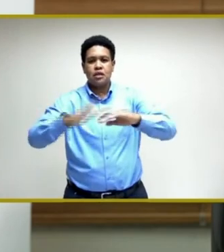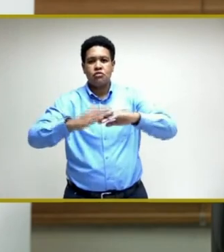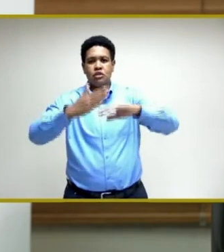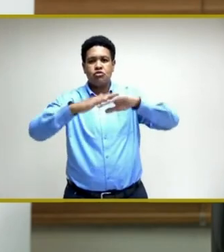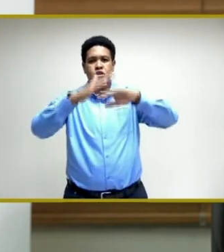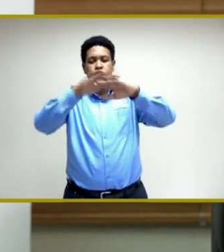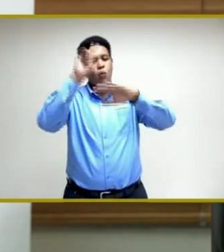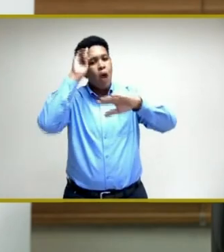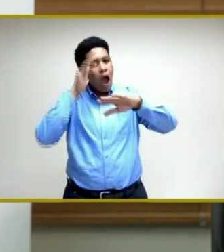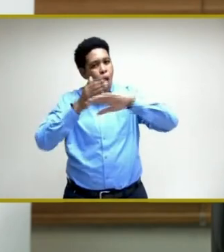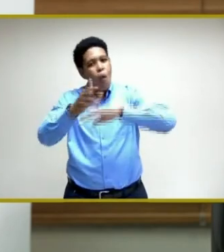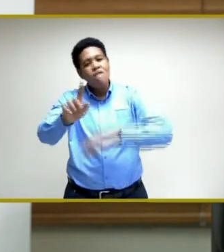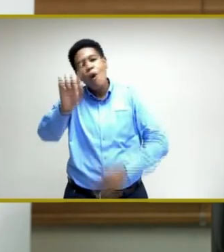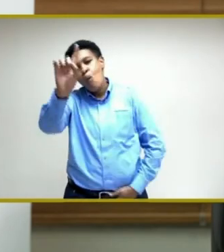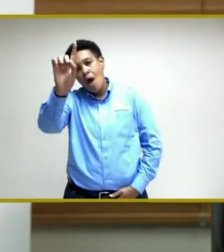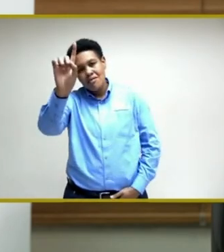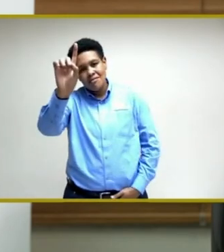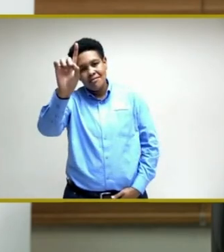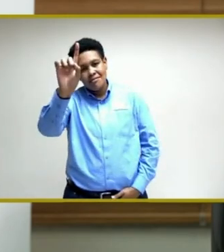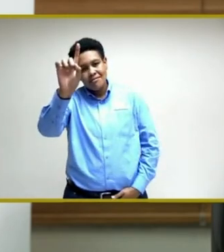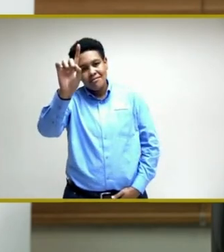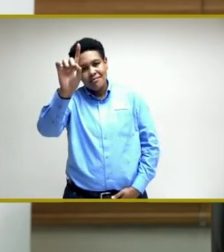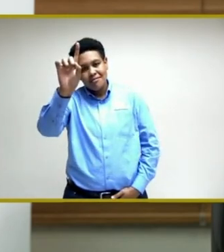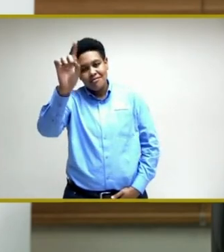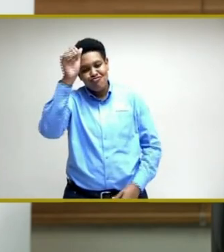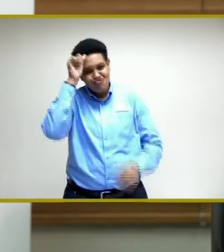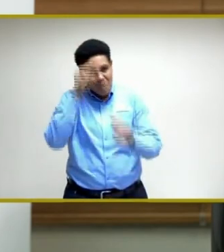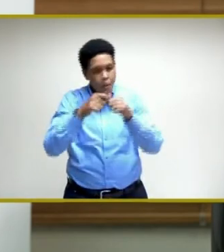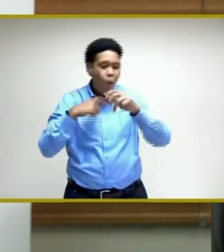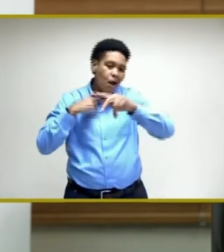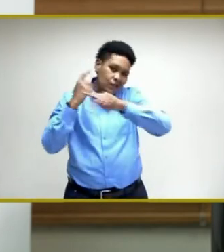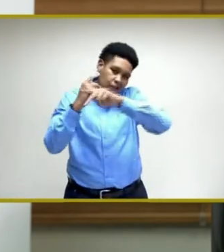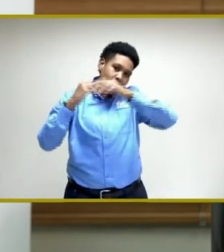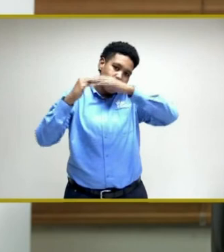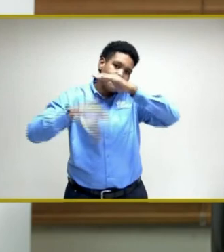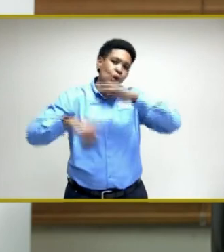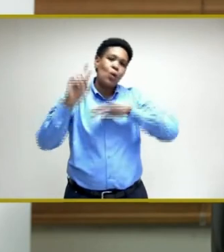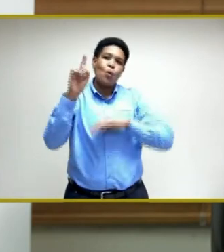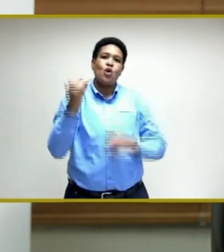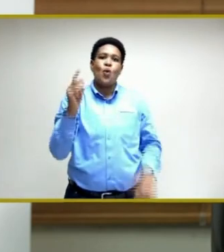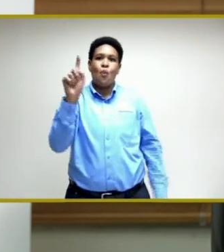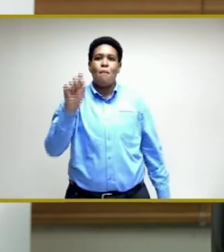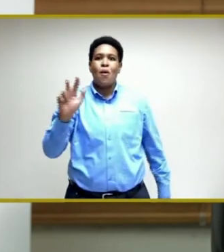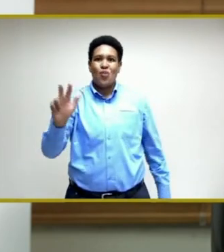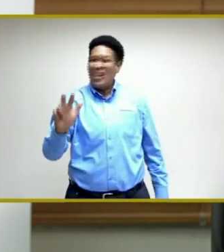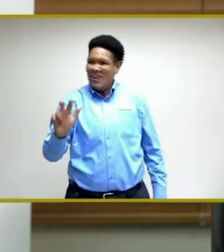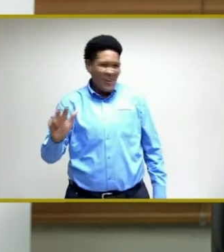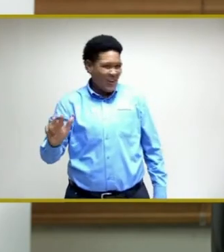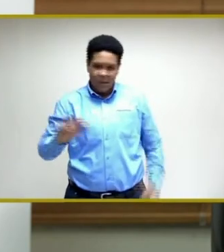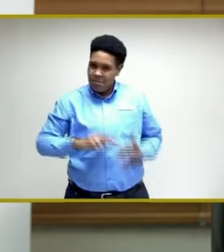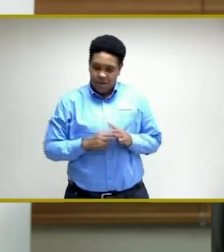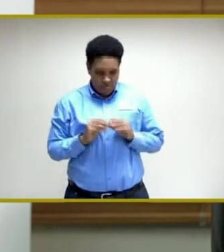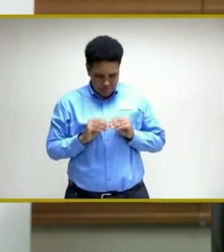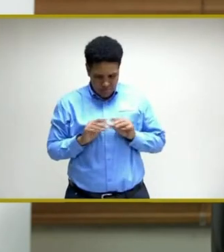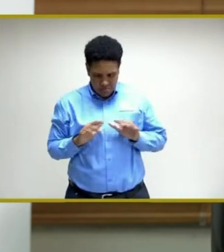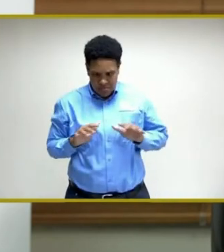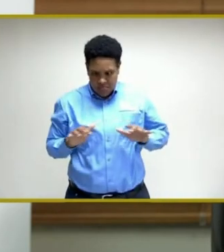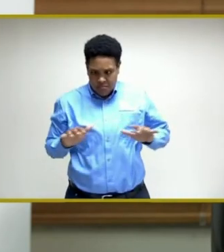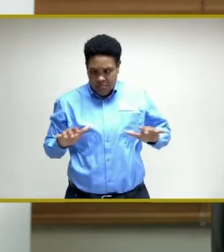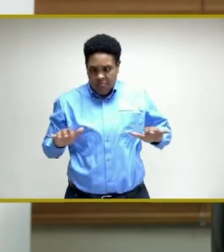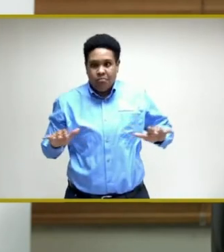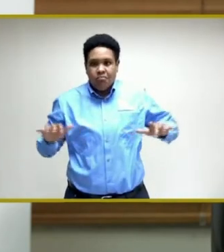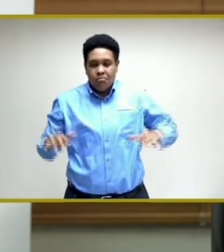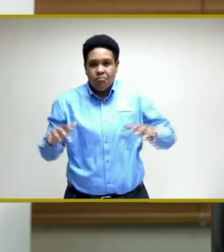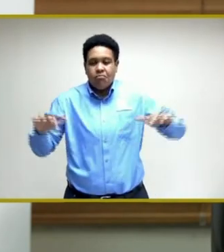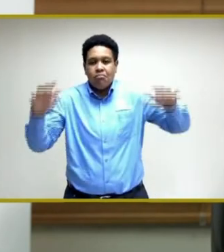are over the one mark. Remember, we want to keep it below 1. So that's a challenge. And of course, the positivity rate of